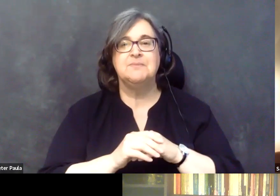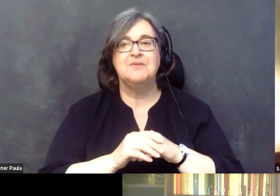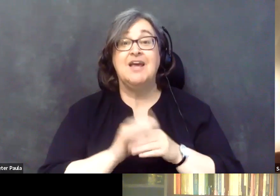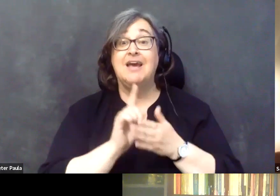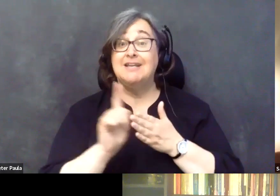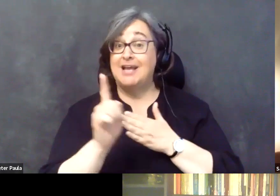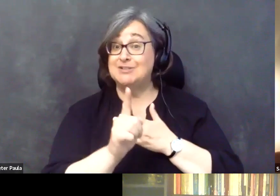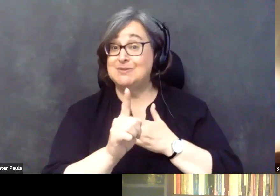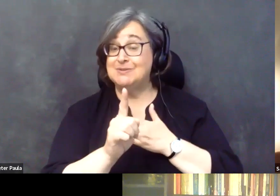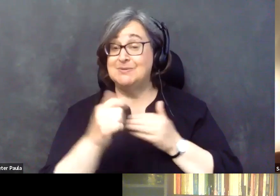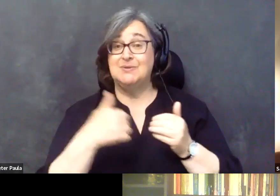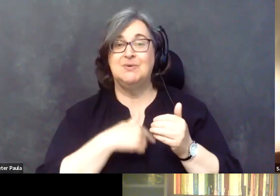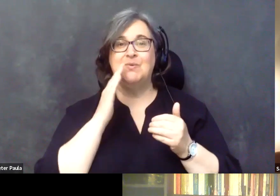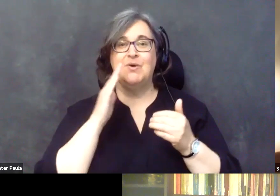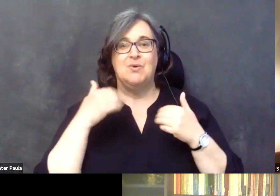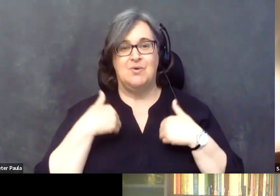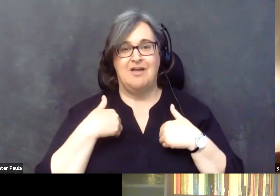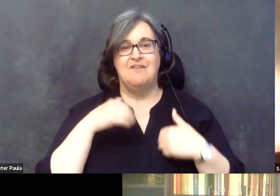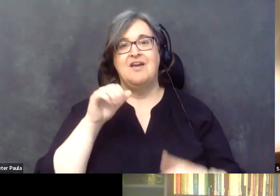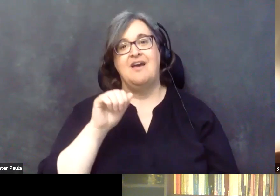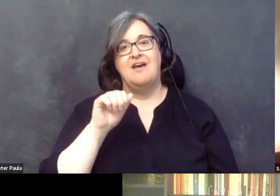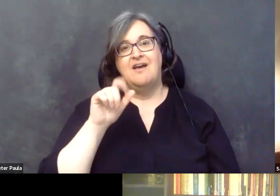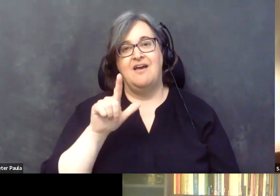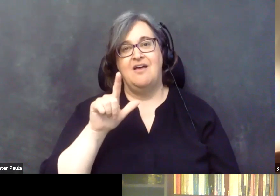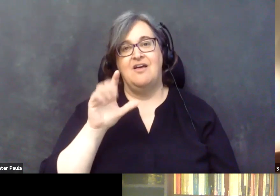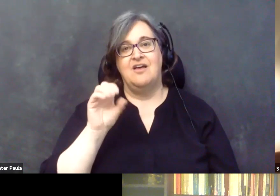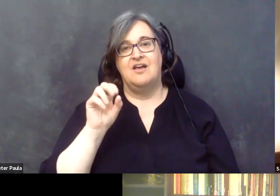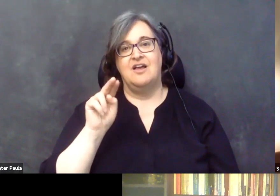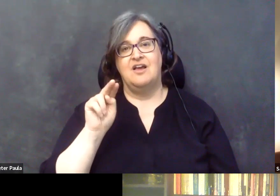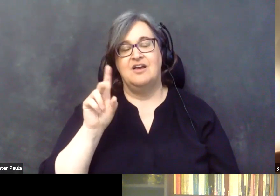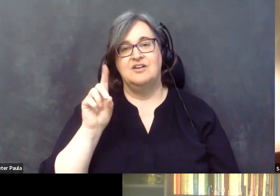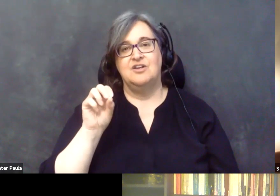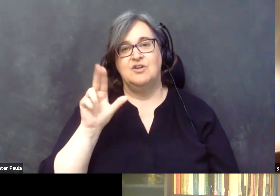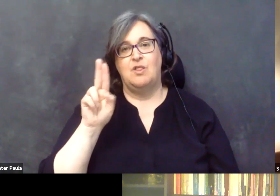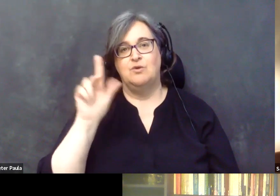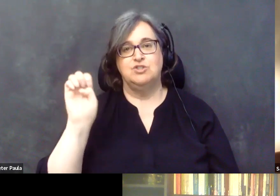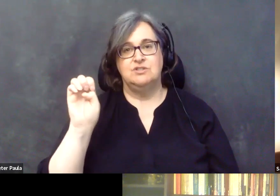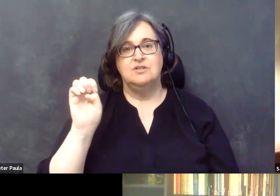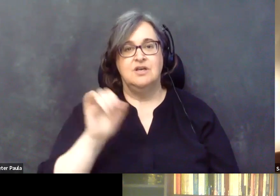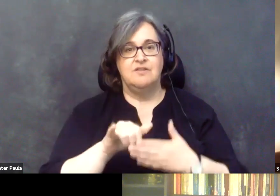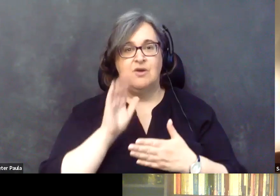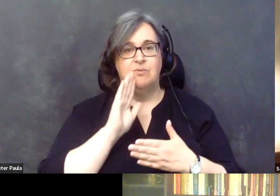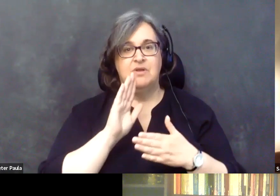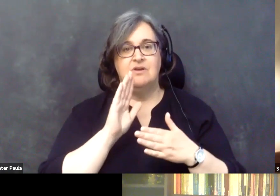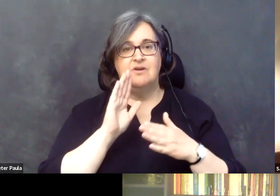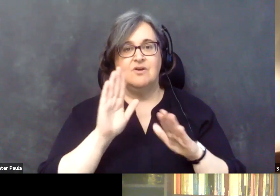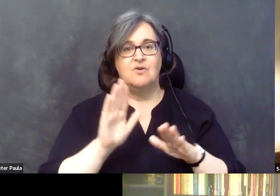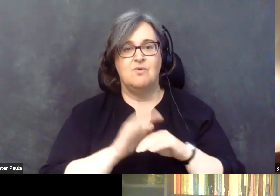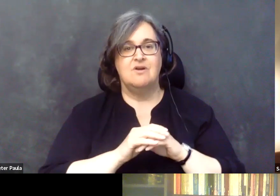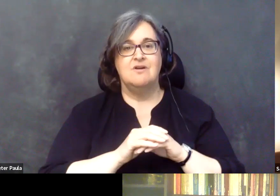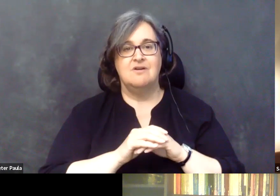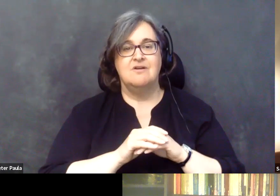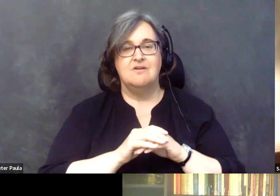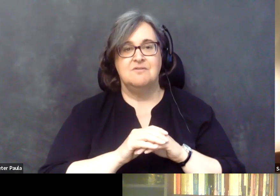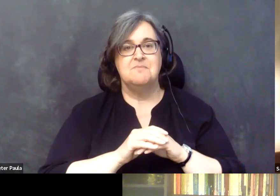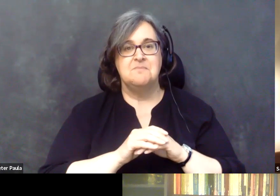next week we'll be with, uh, Al Condalucci, uh, which would be a really, really fun, incredible conversation. So make sure to, to come back then.